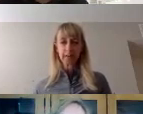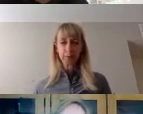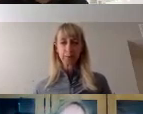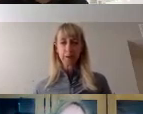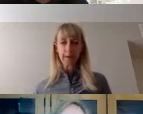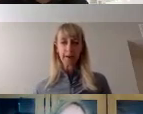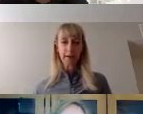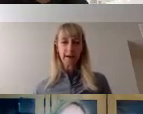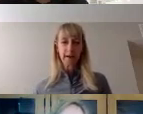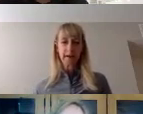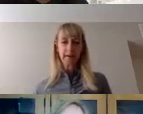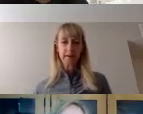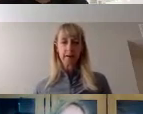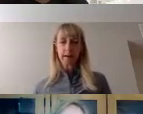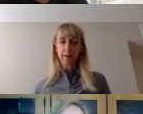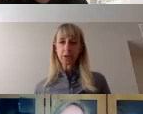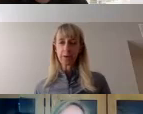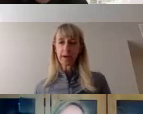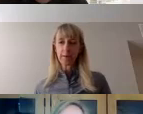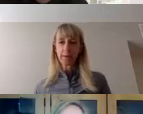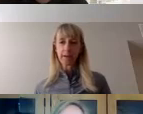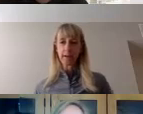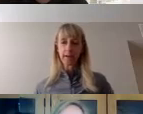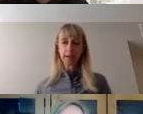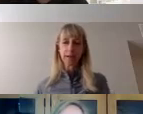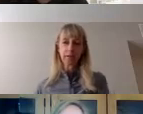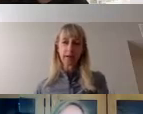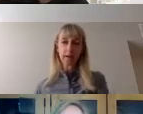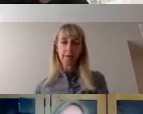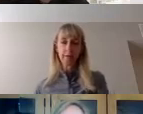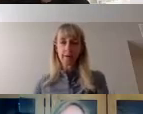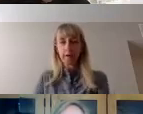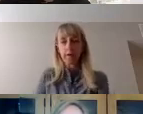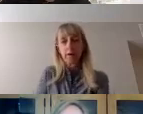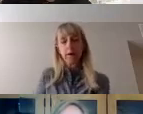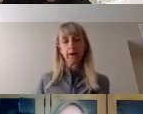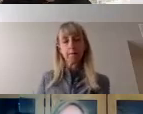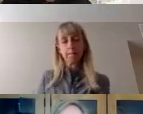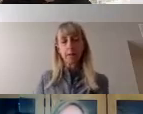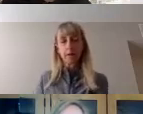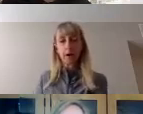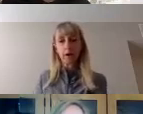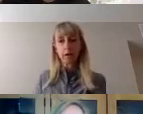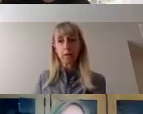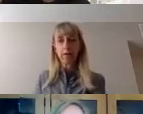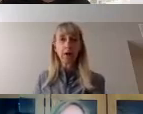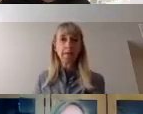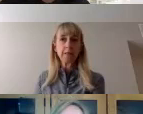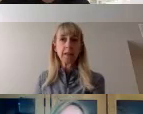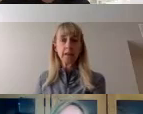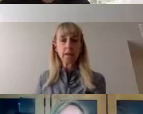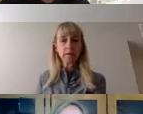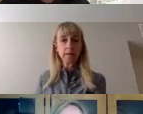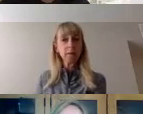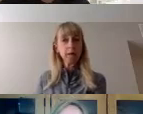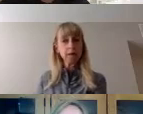trainings forthcoming and in the survey will be a link to sign up for the um our we have a gov